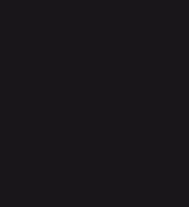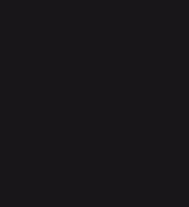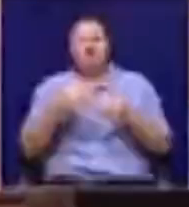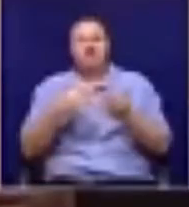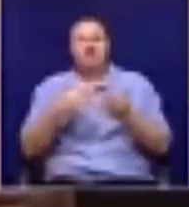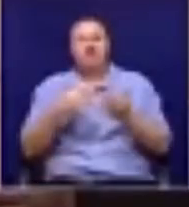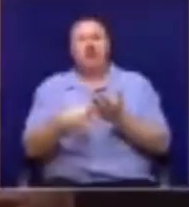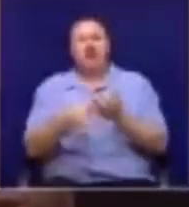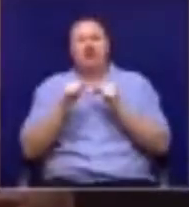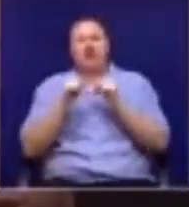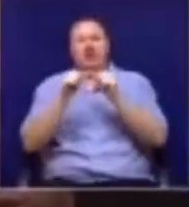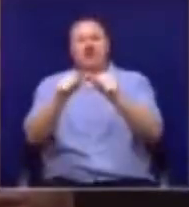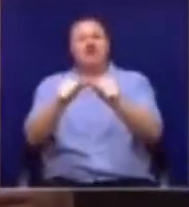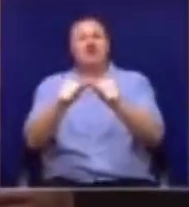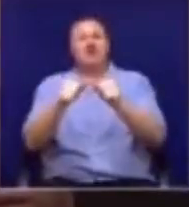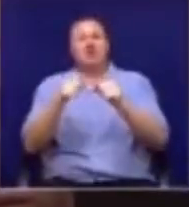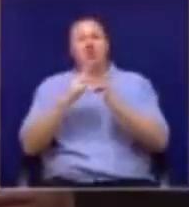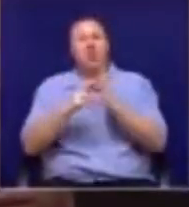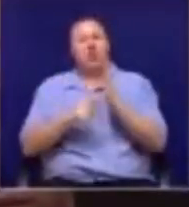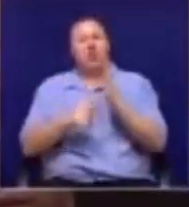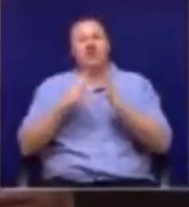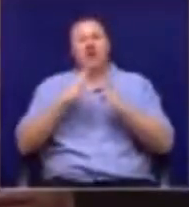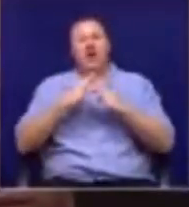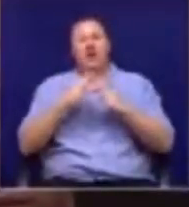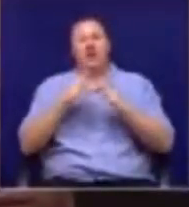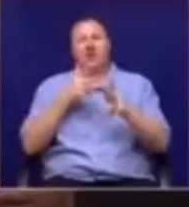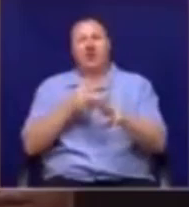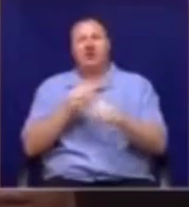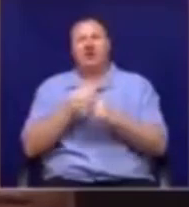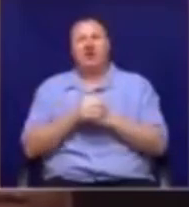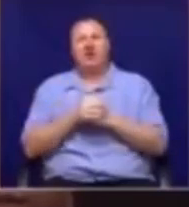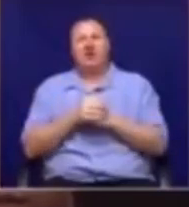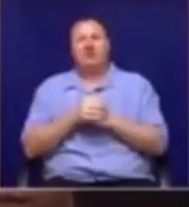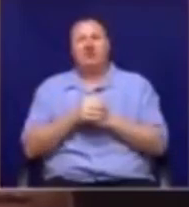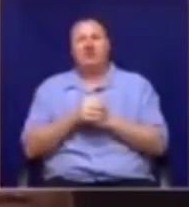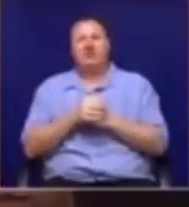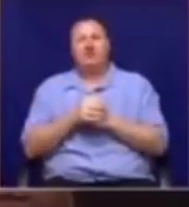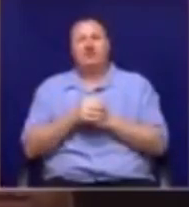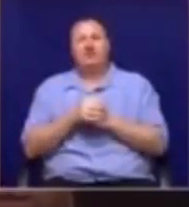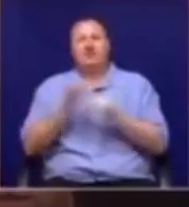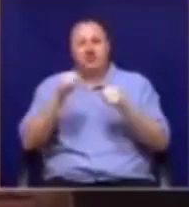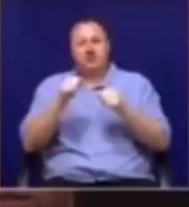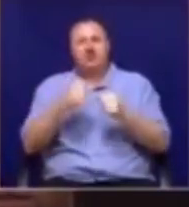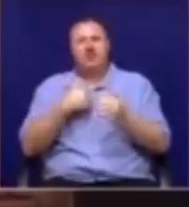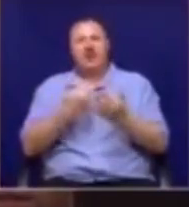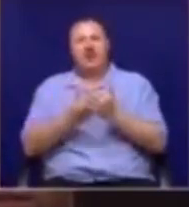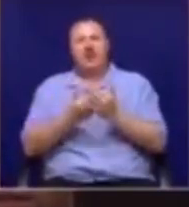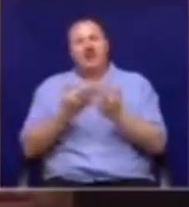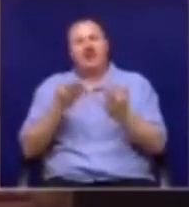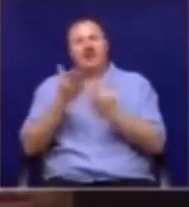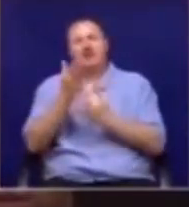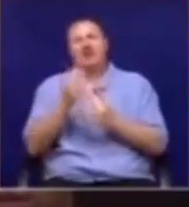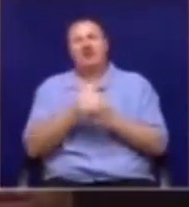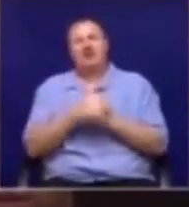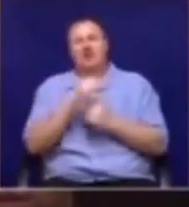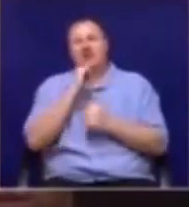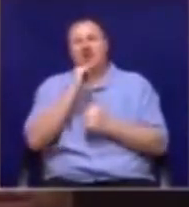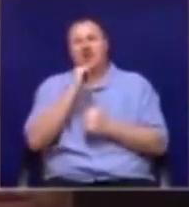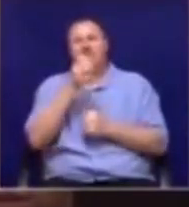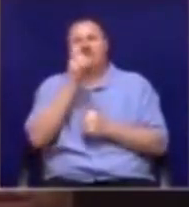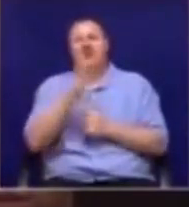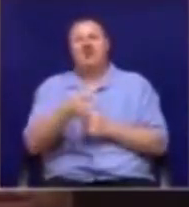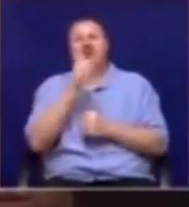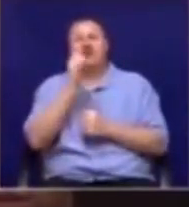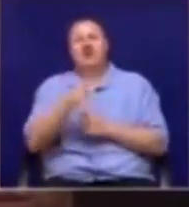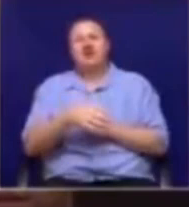that's consistent with the rules of the house. And as far as possible, while you can interject, don't insults,